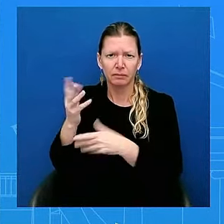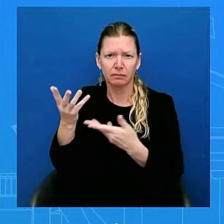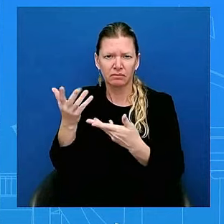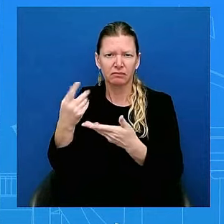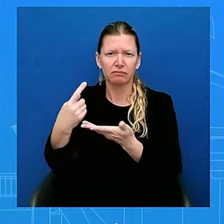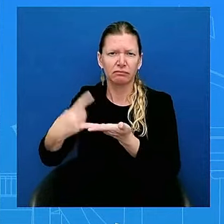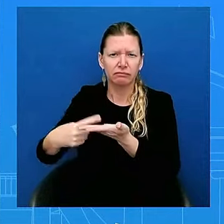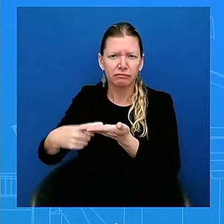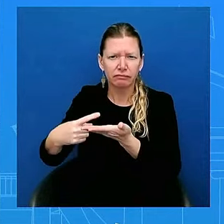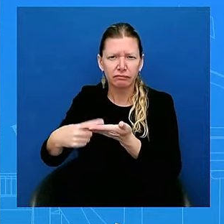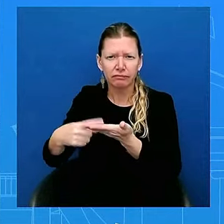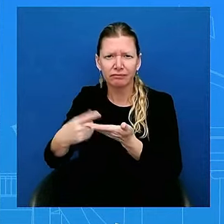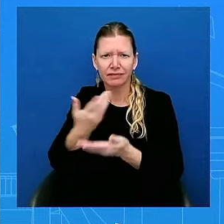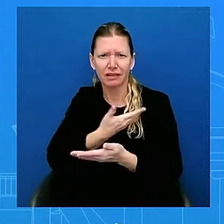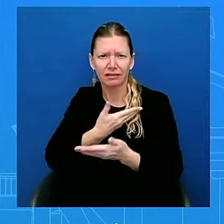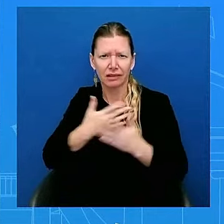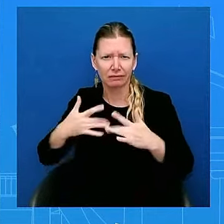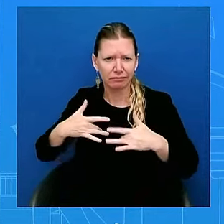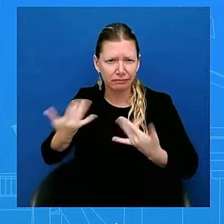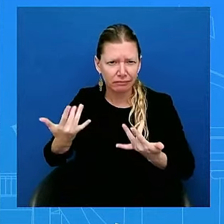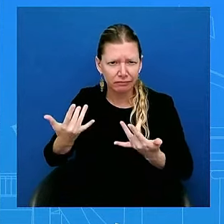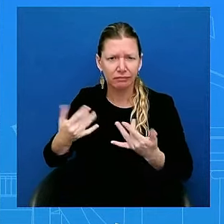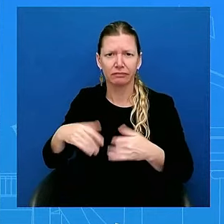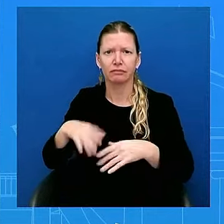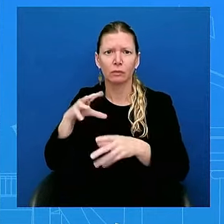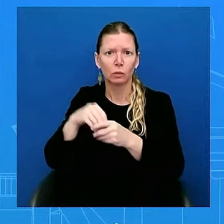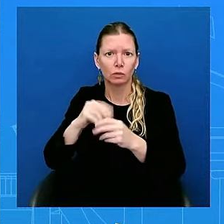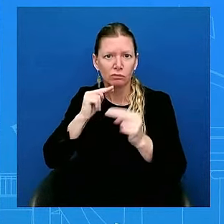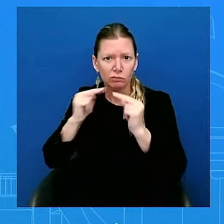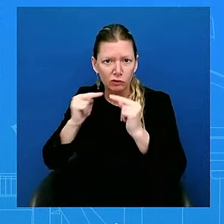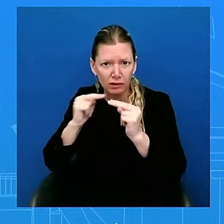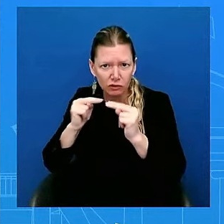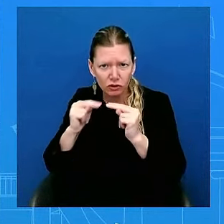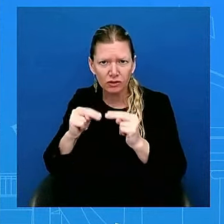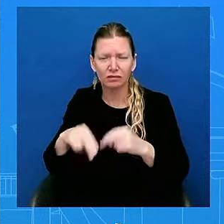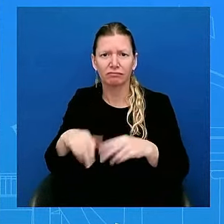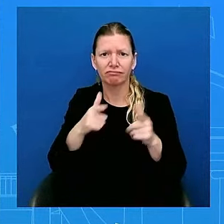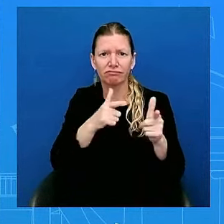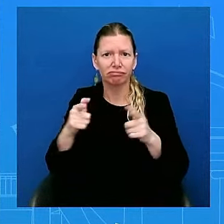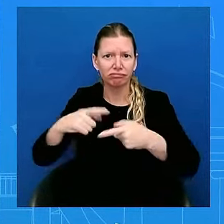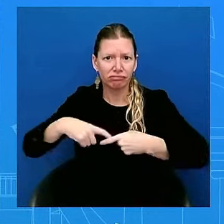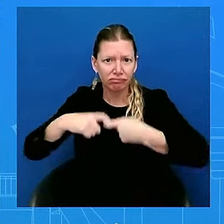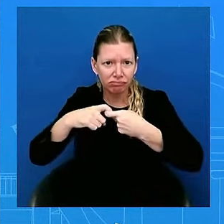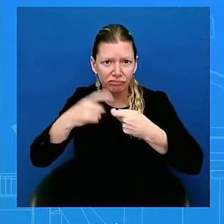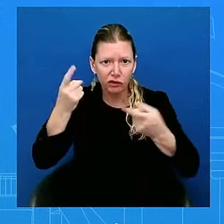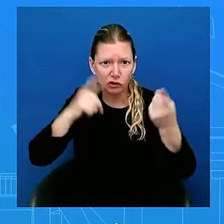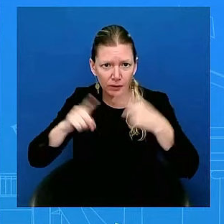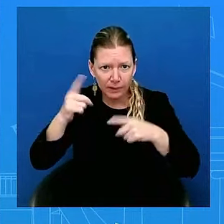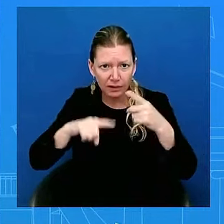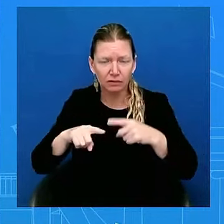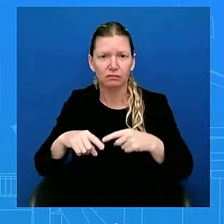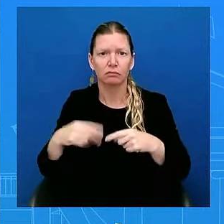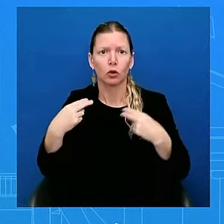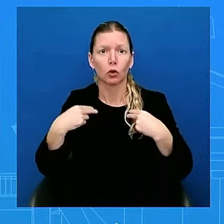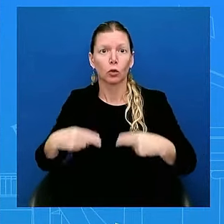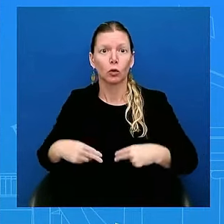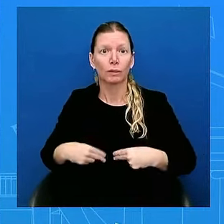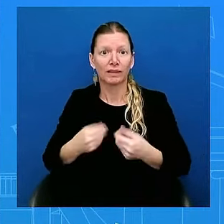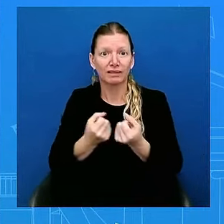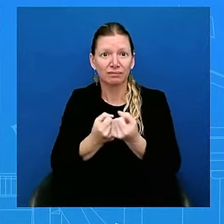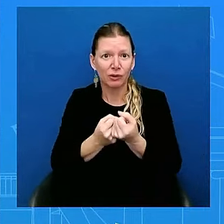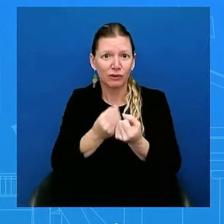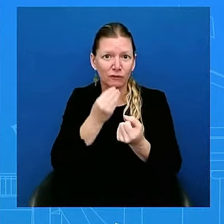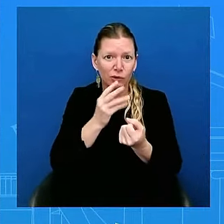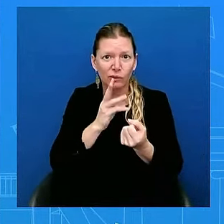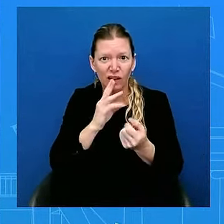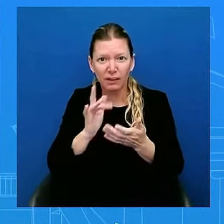And my colleagues at NSC is going to hold a press call where they're